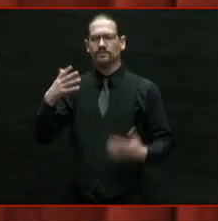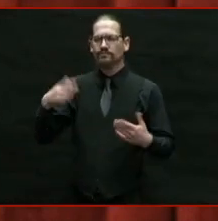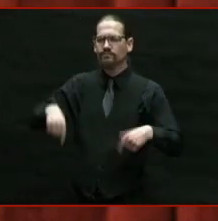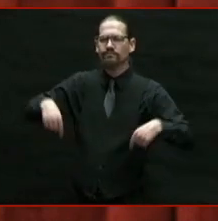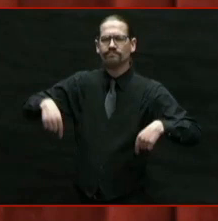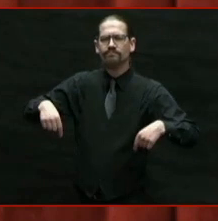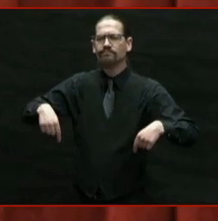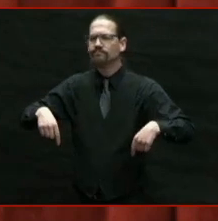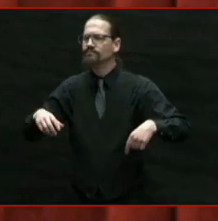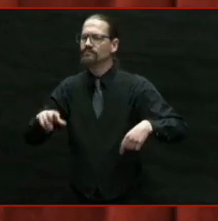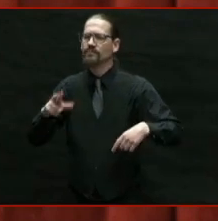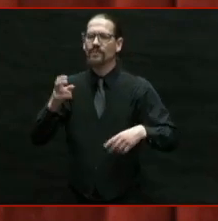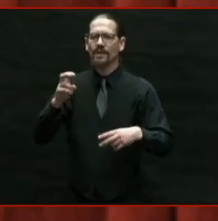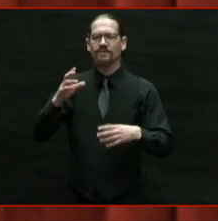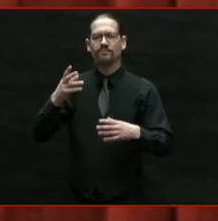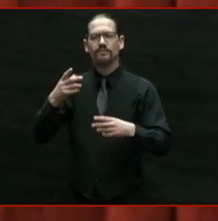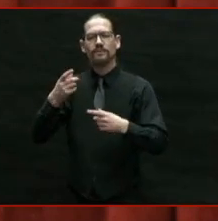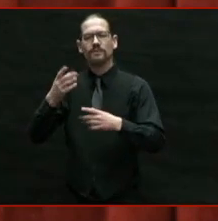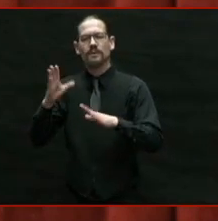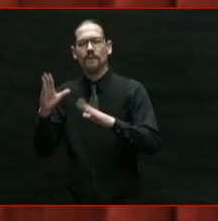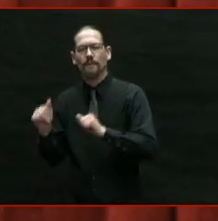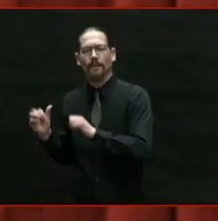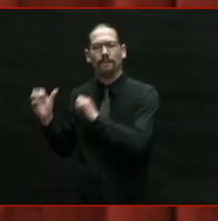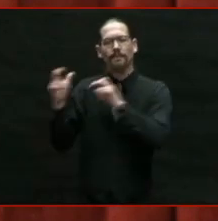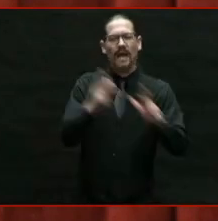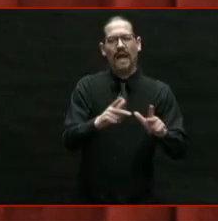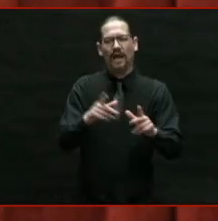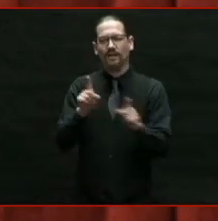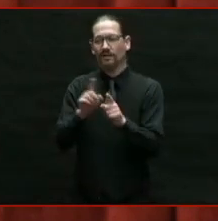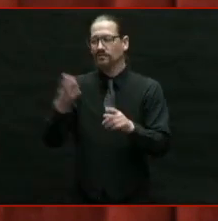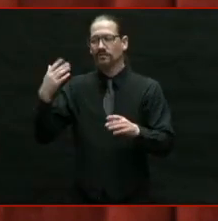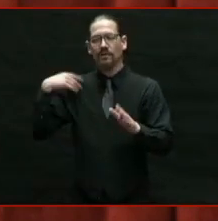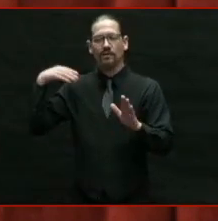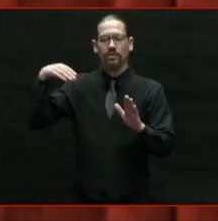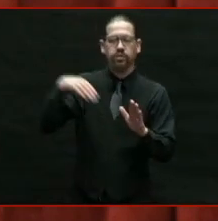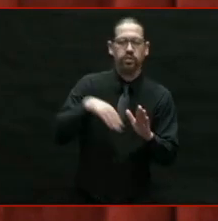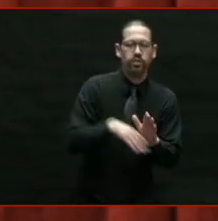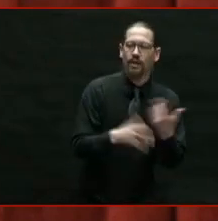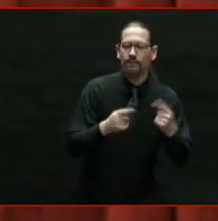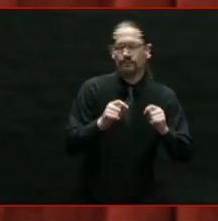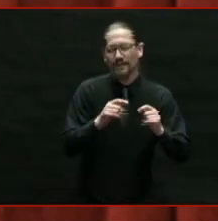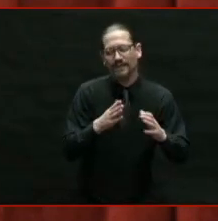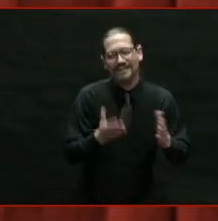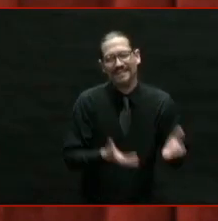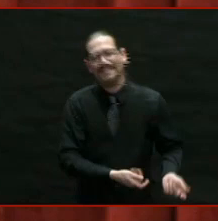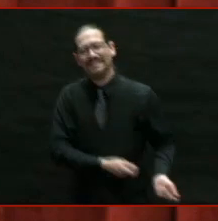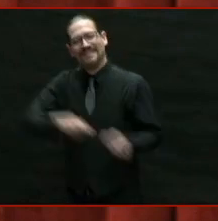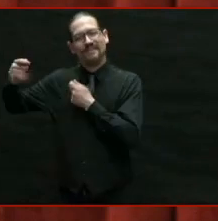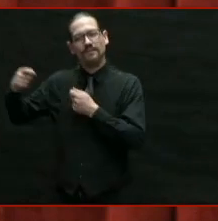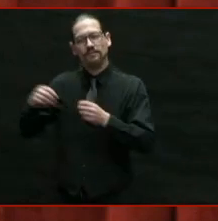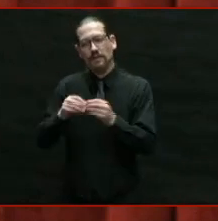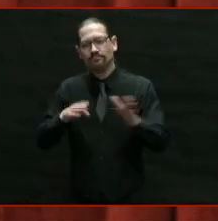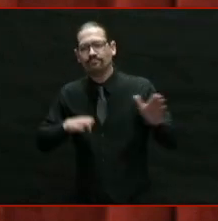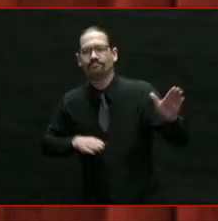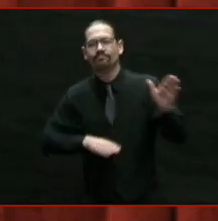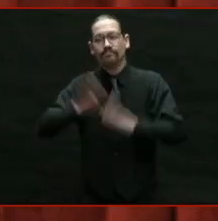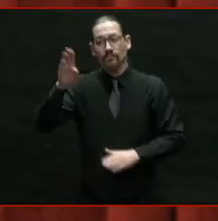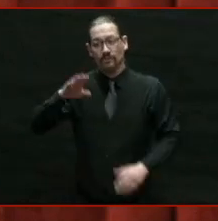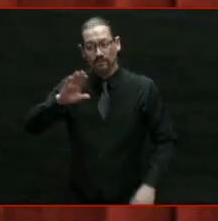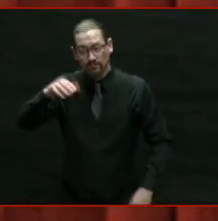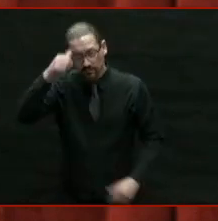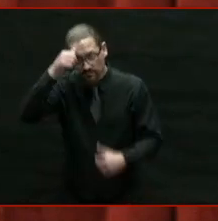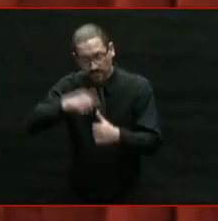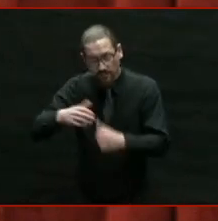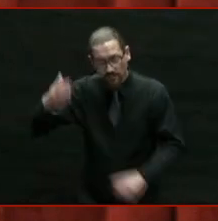Now, if you think back to that time, 2014, we were stuck. Our economy